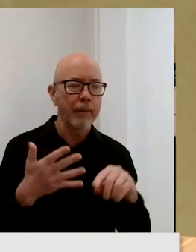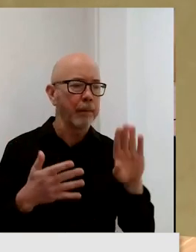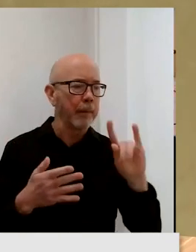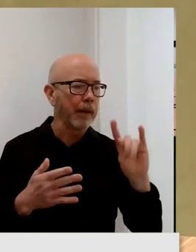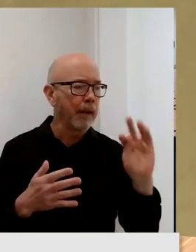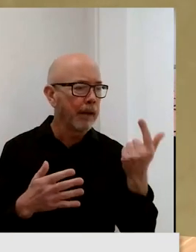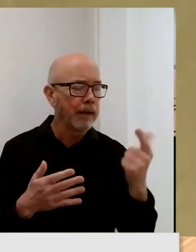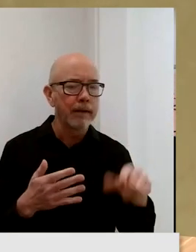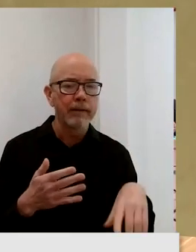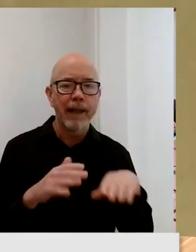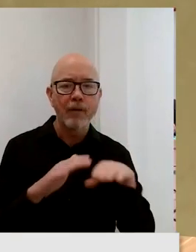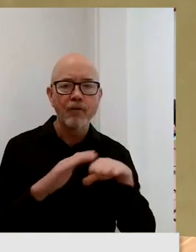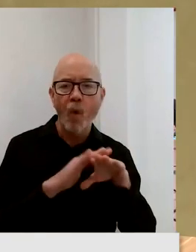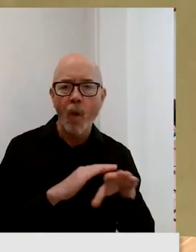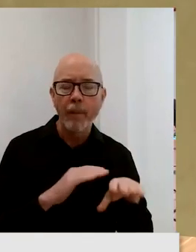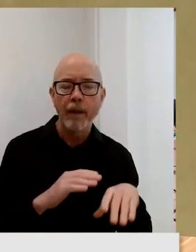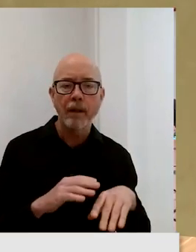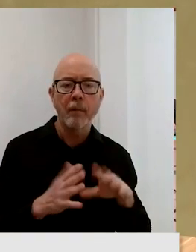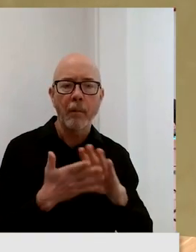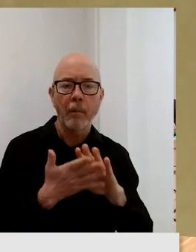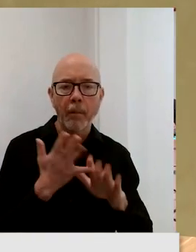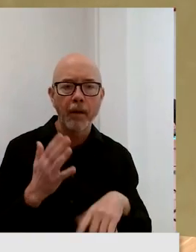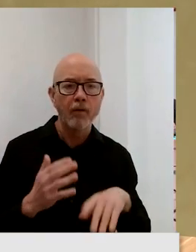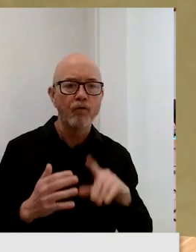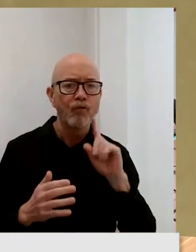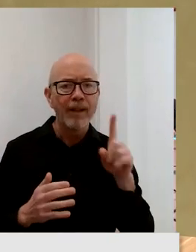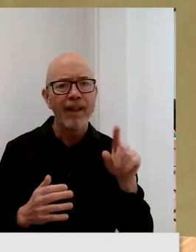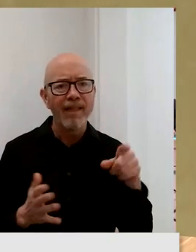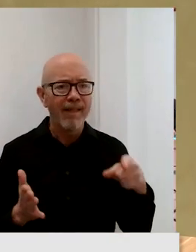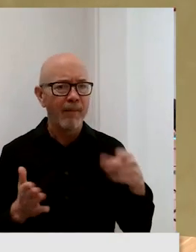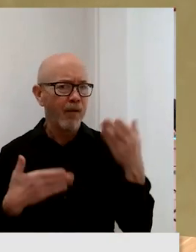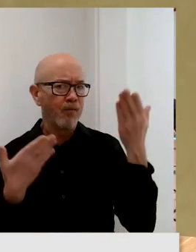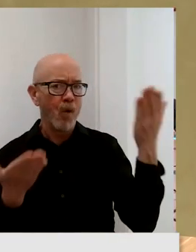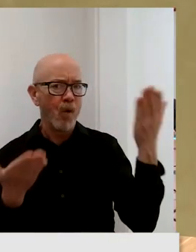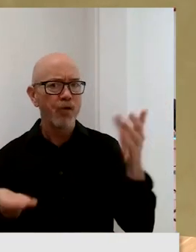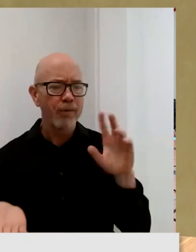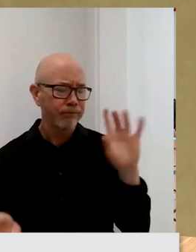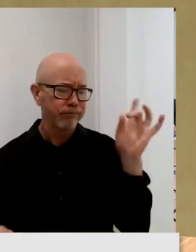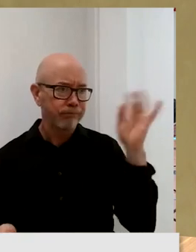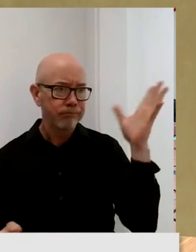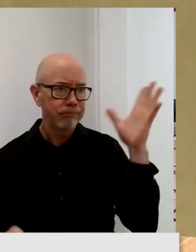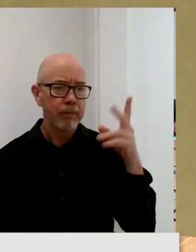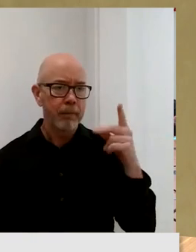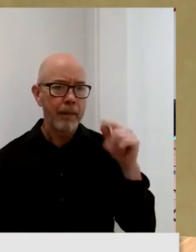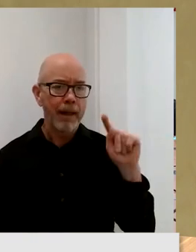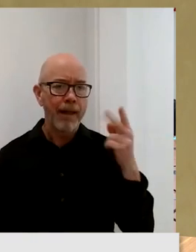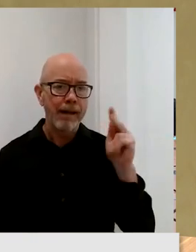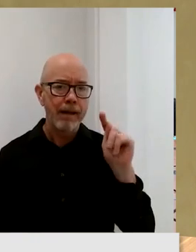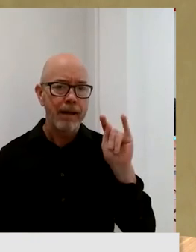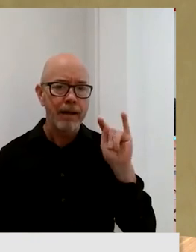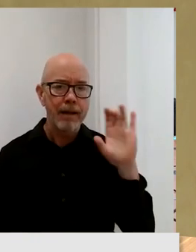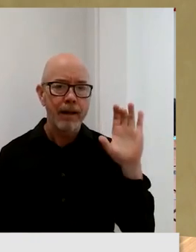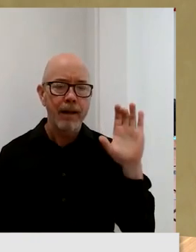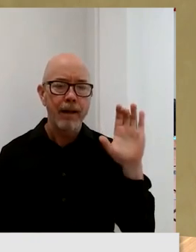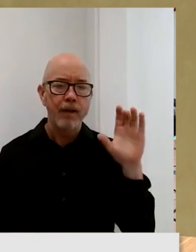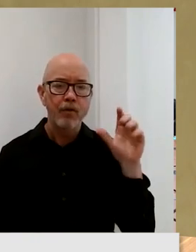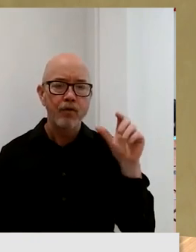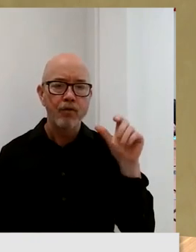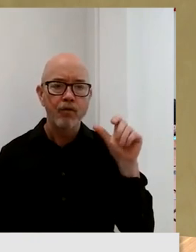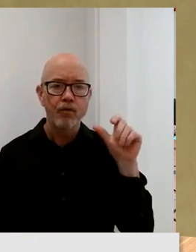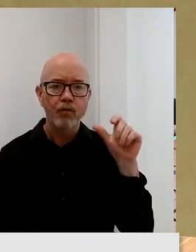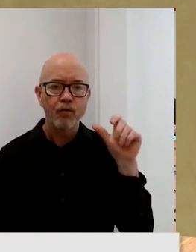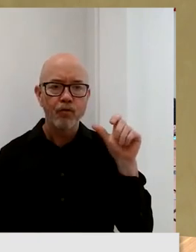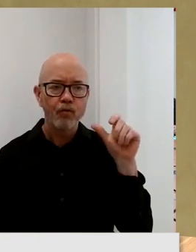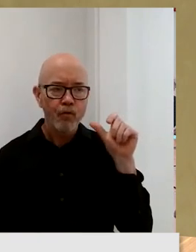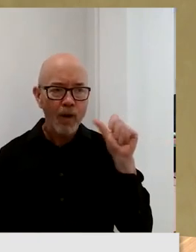pathetic proposal, uh, to try to pick it off. One little pilot project